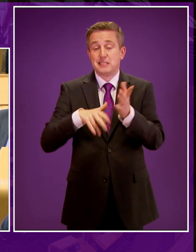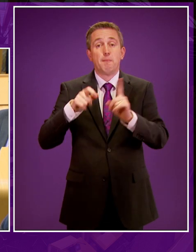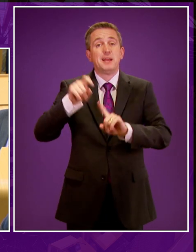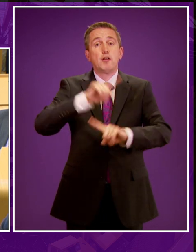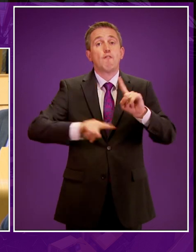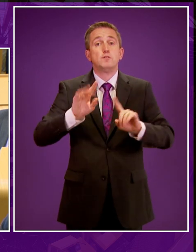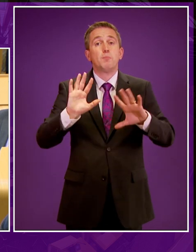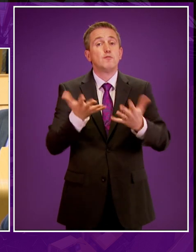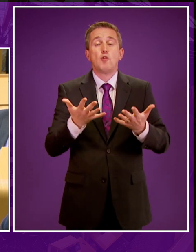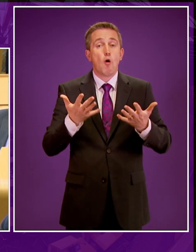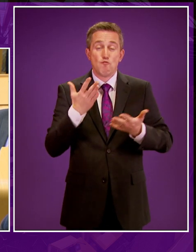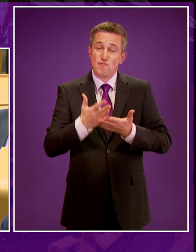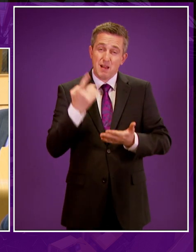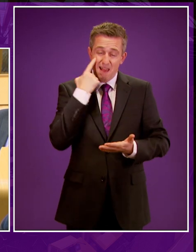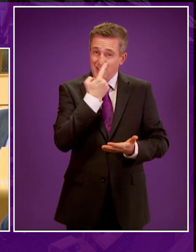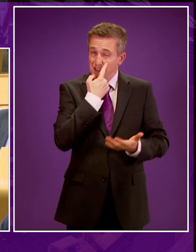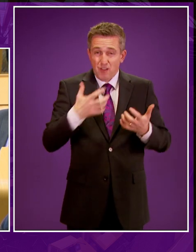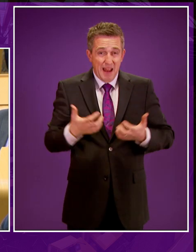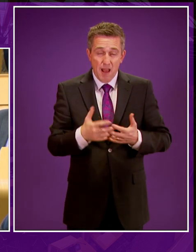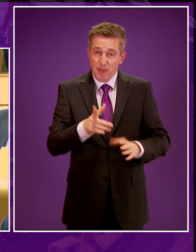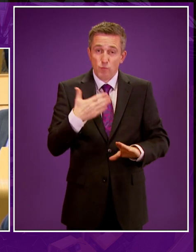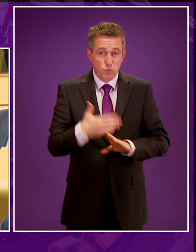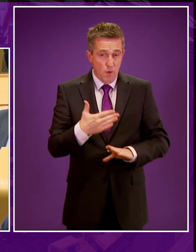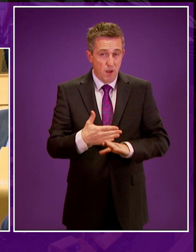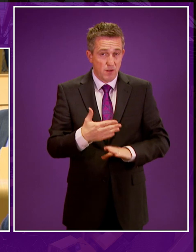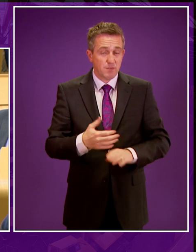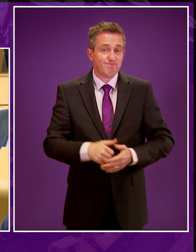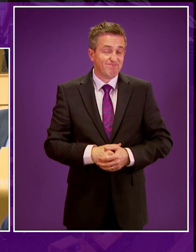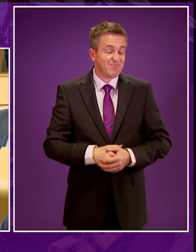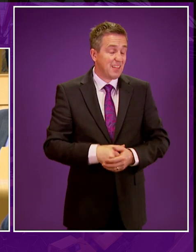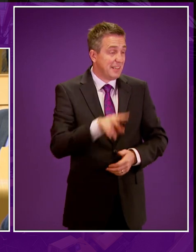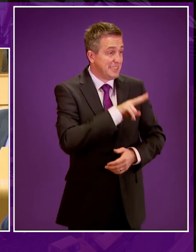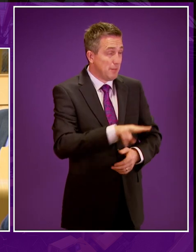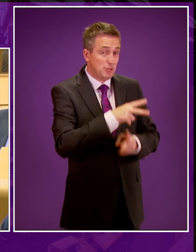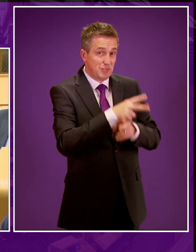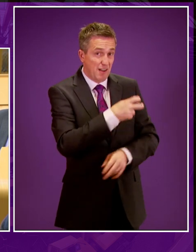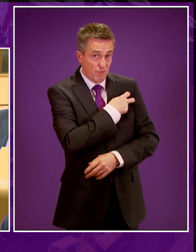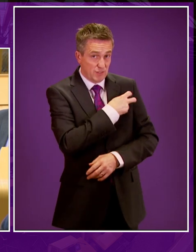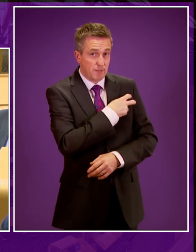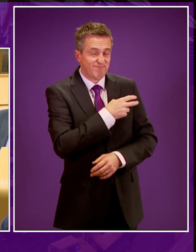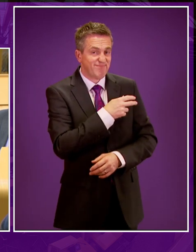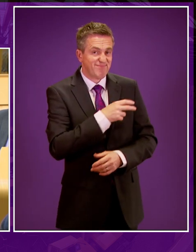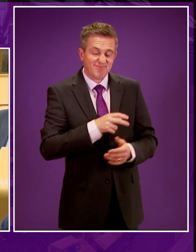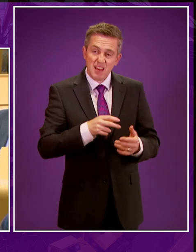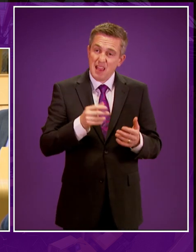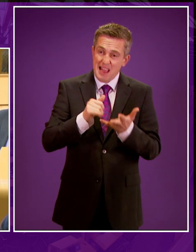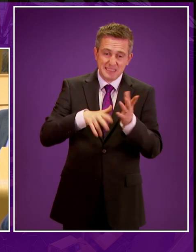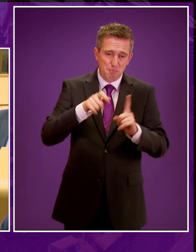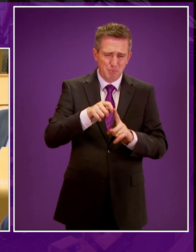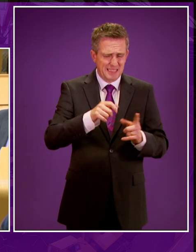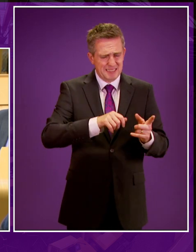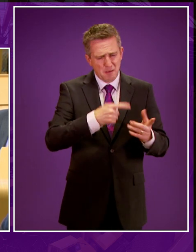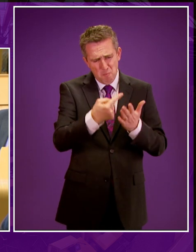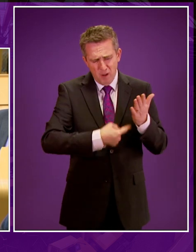again without any analysis of how it will work. The list of S&P policy failures is